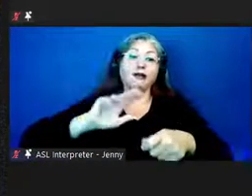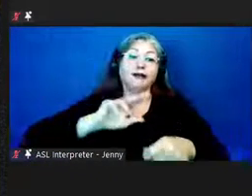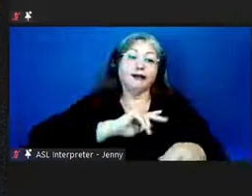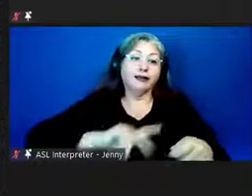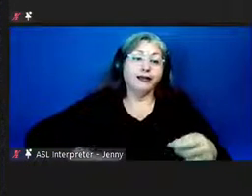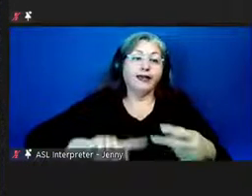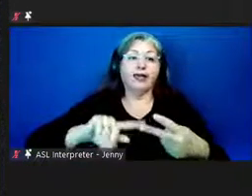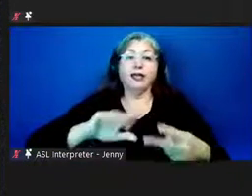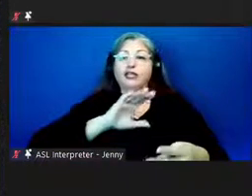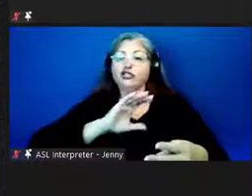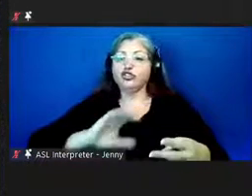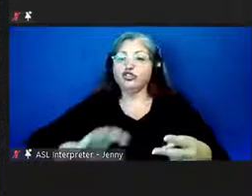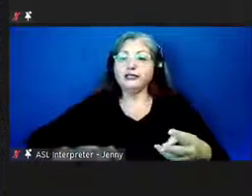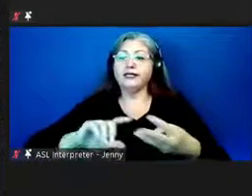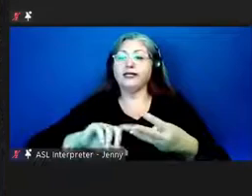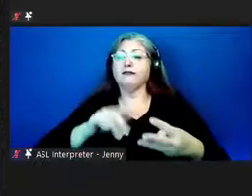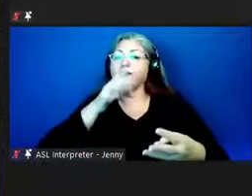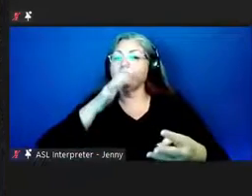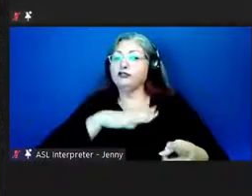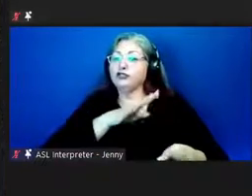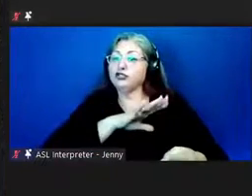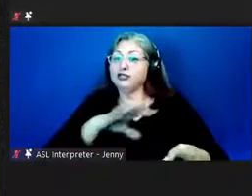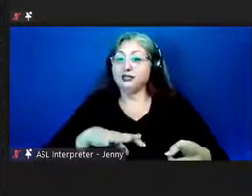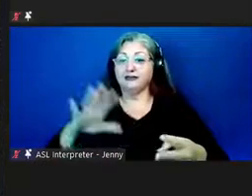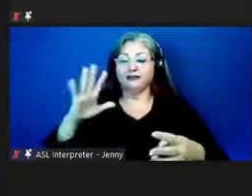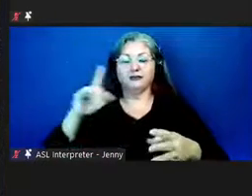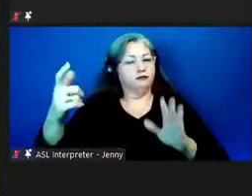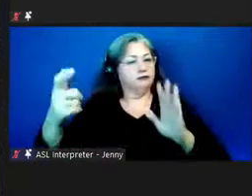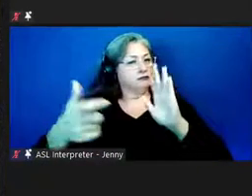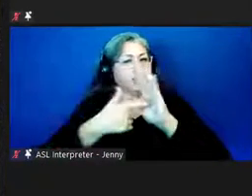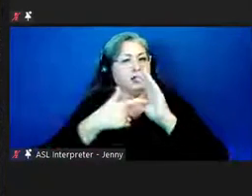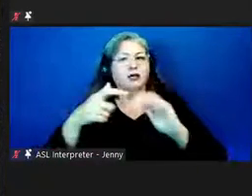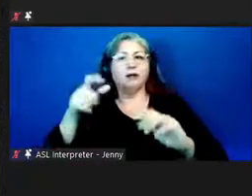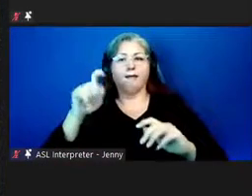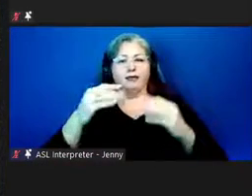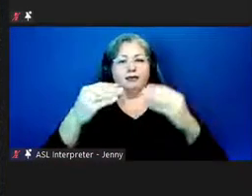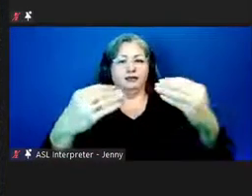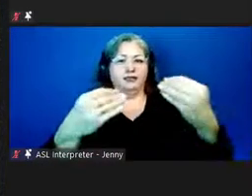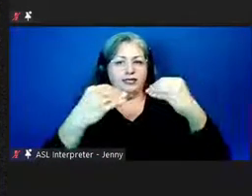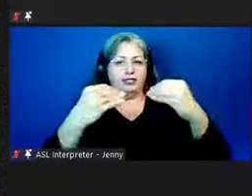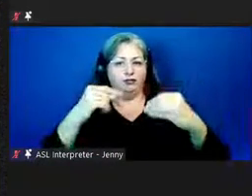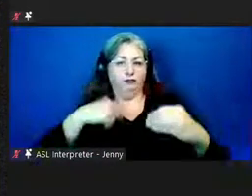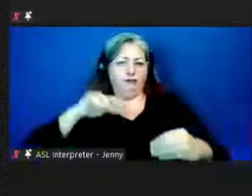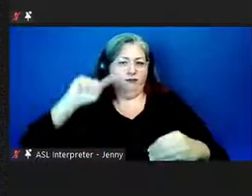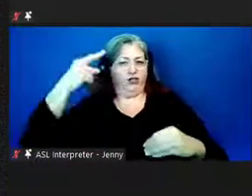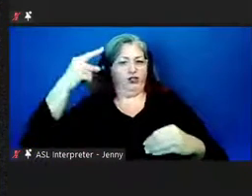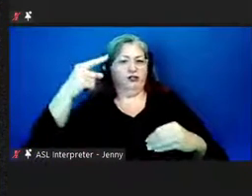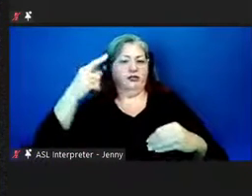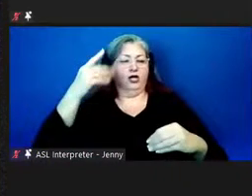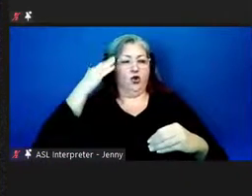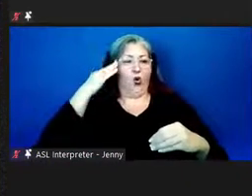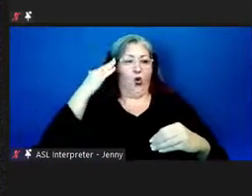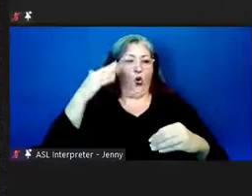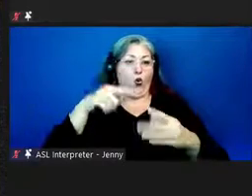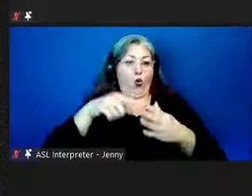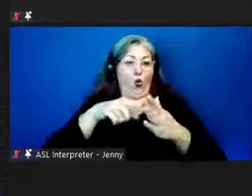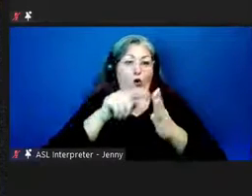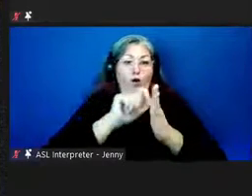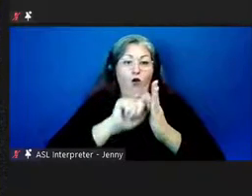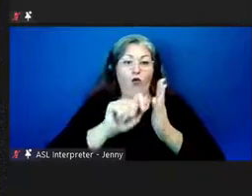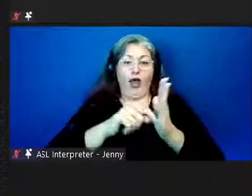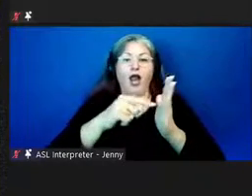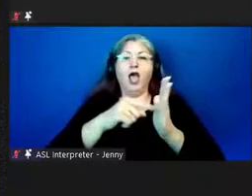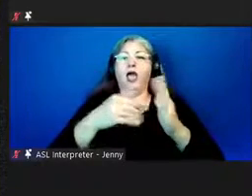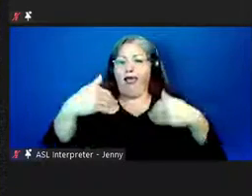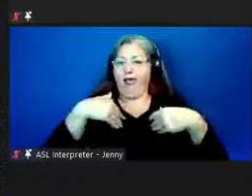and chiefesses at the time demanded that they be taught first because they knew the power of